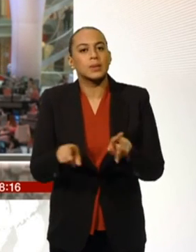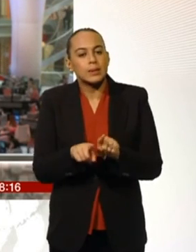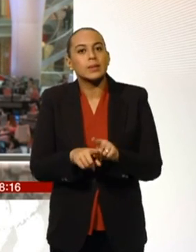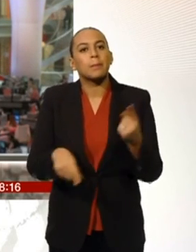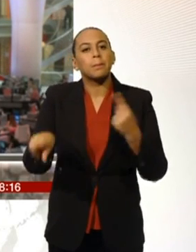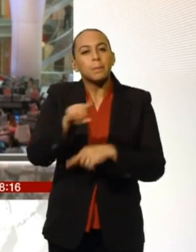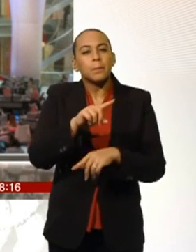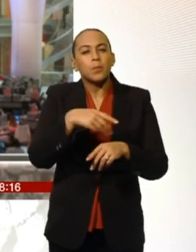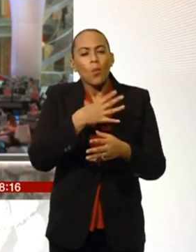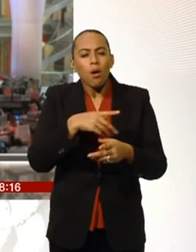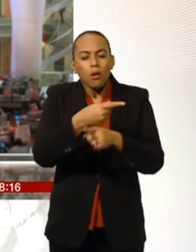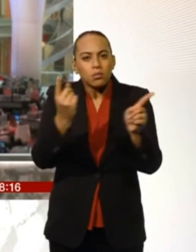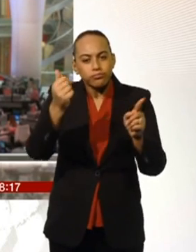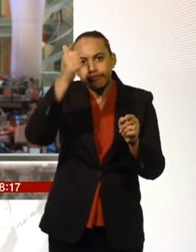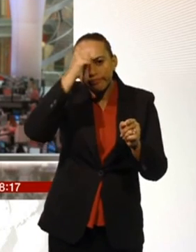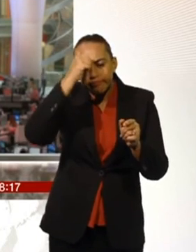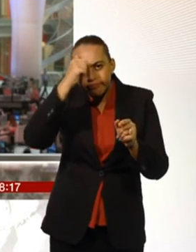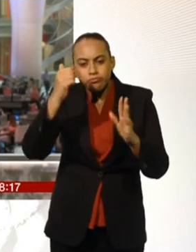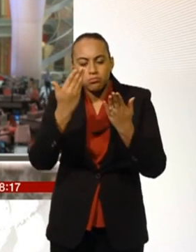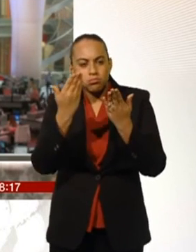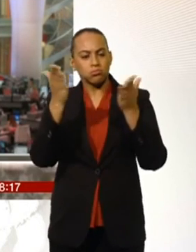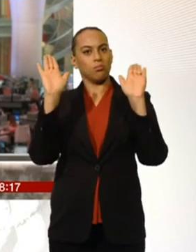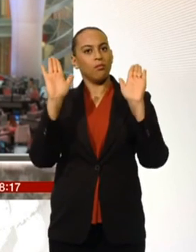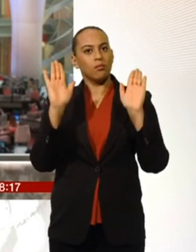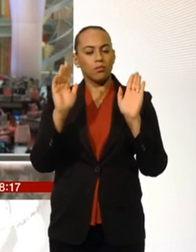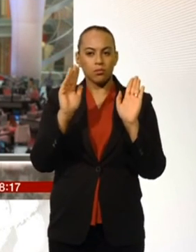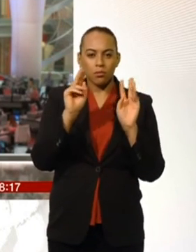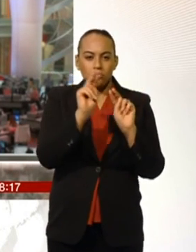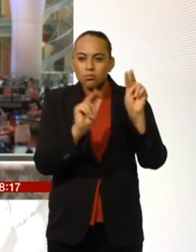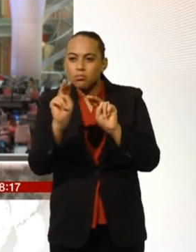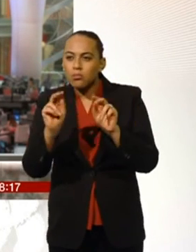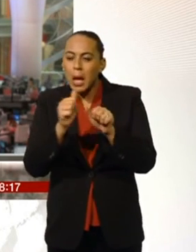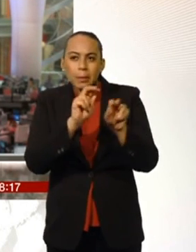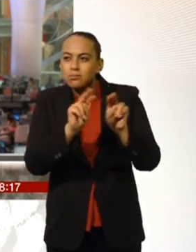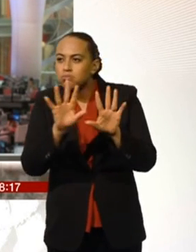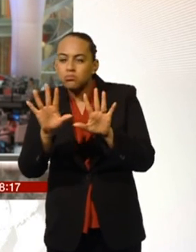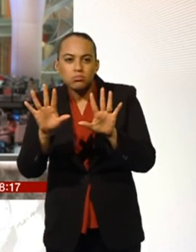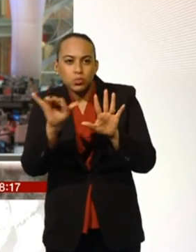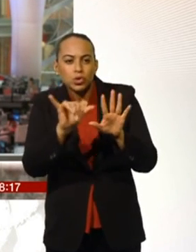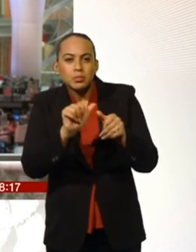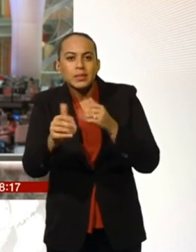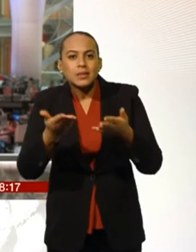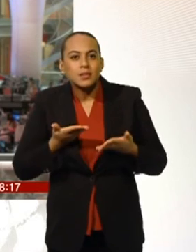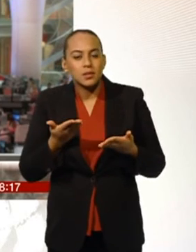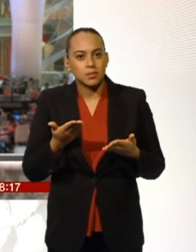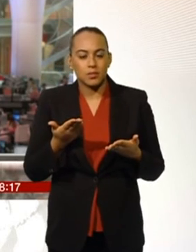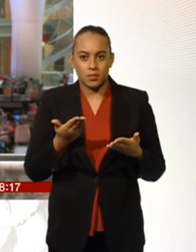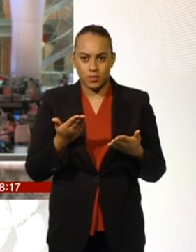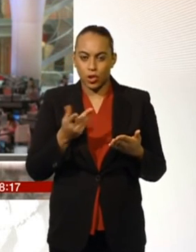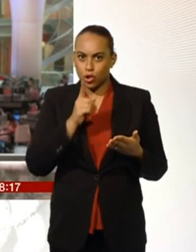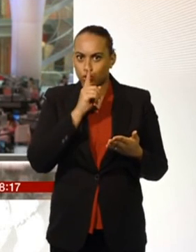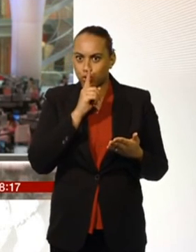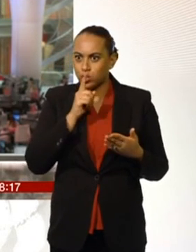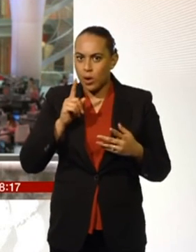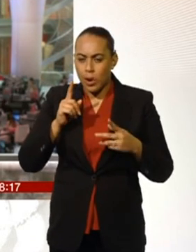market we're trying to get people to to look at whether they're on the best deal and to make sure they're saving money yeah these deals are not in secret these deals are